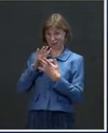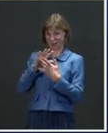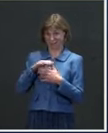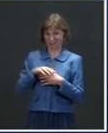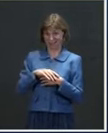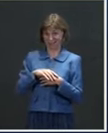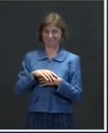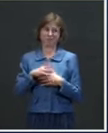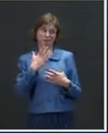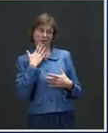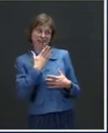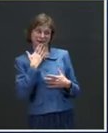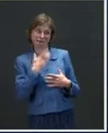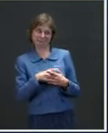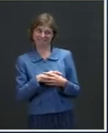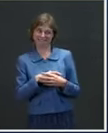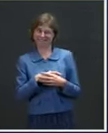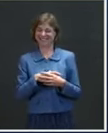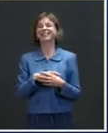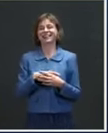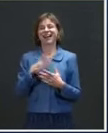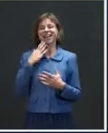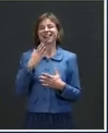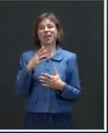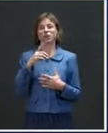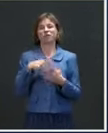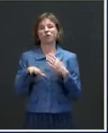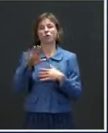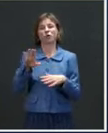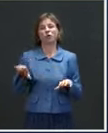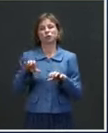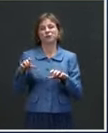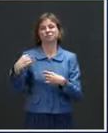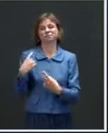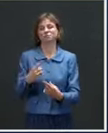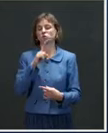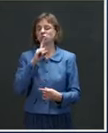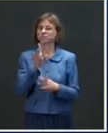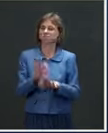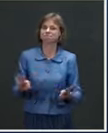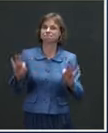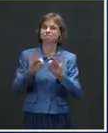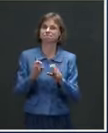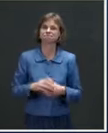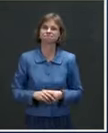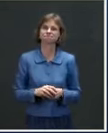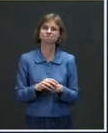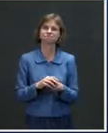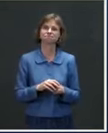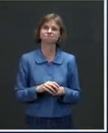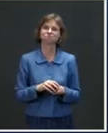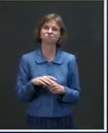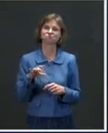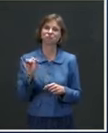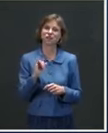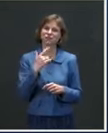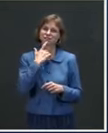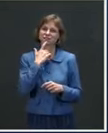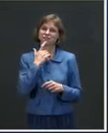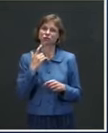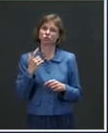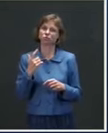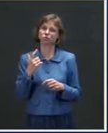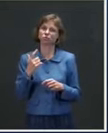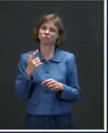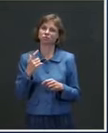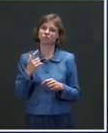Well, thank you. No, thank you for what you're doing. It really matters. As I said to the doc